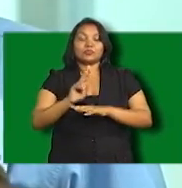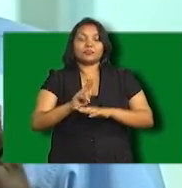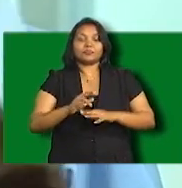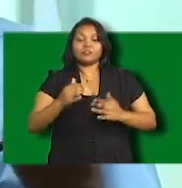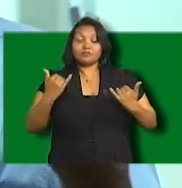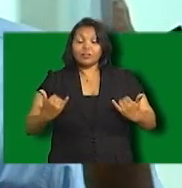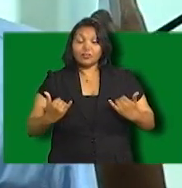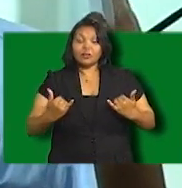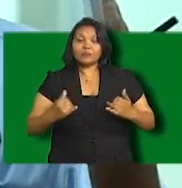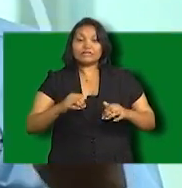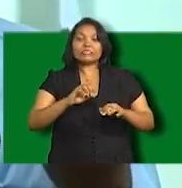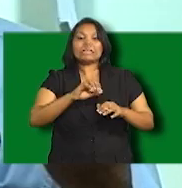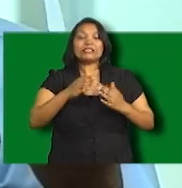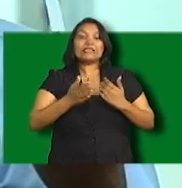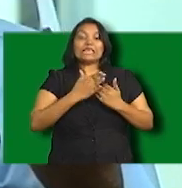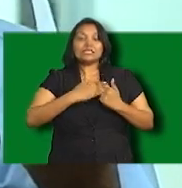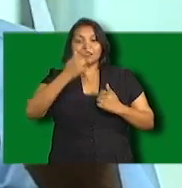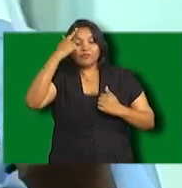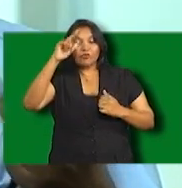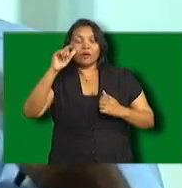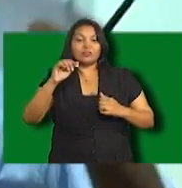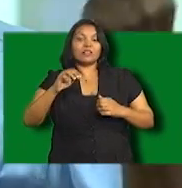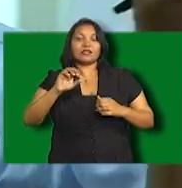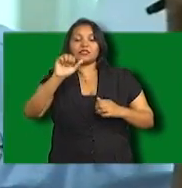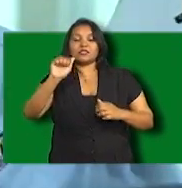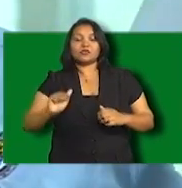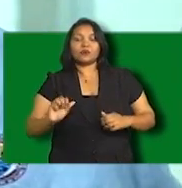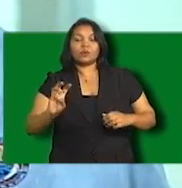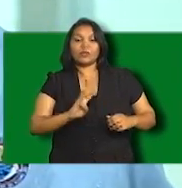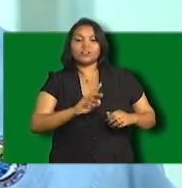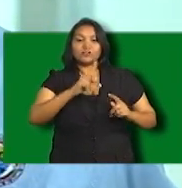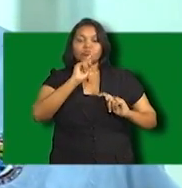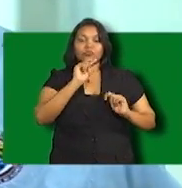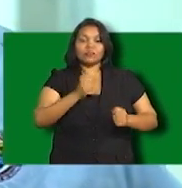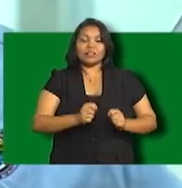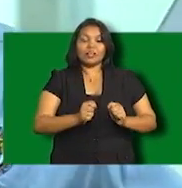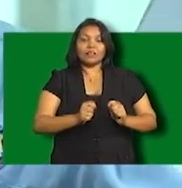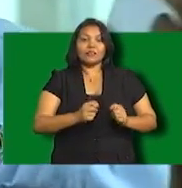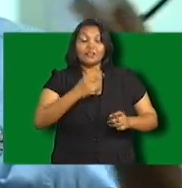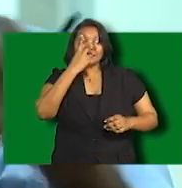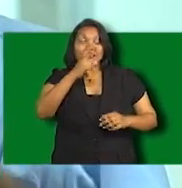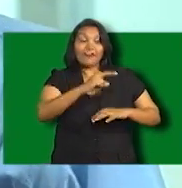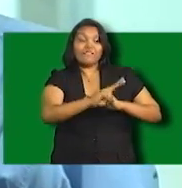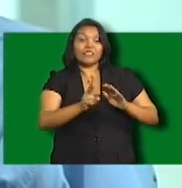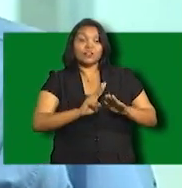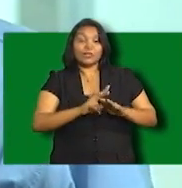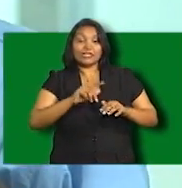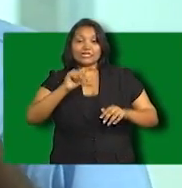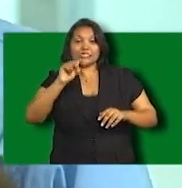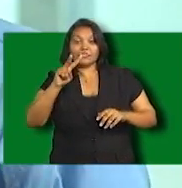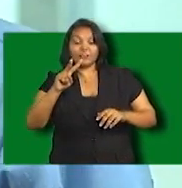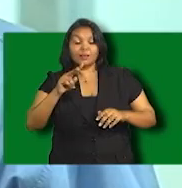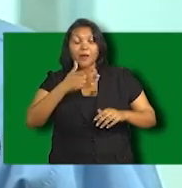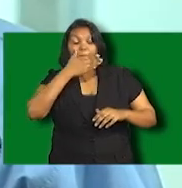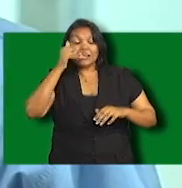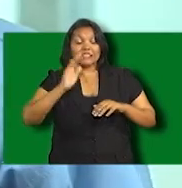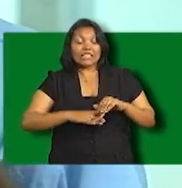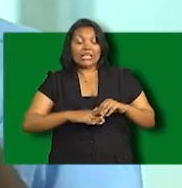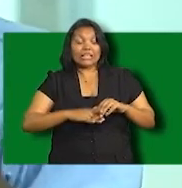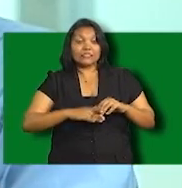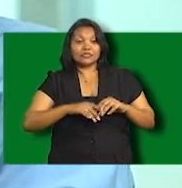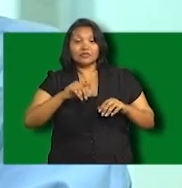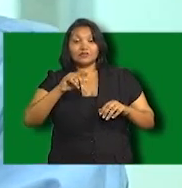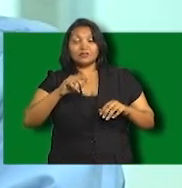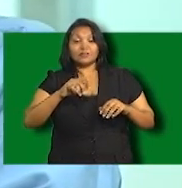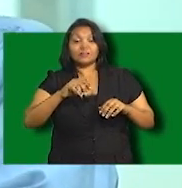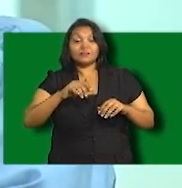in some of the southwestern districts to see the Venezuelan TV than Trinidad, even the radio. So